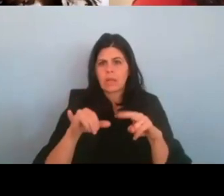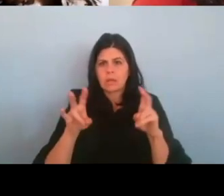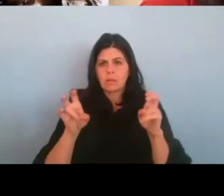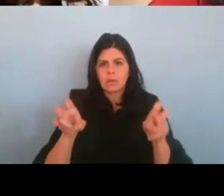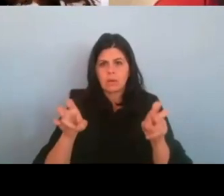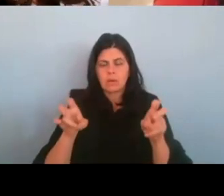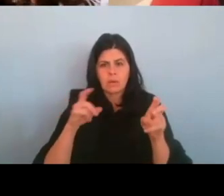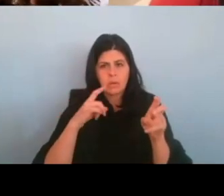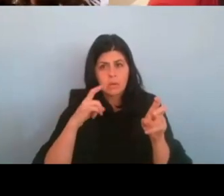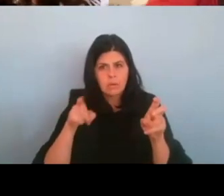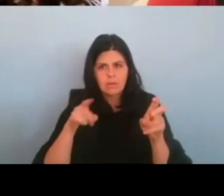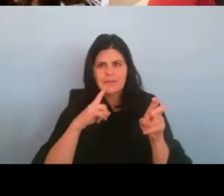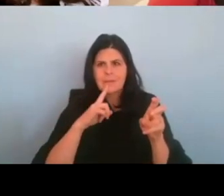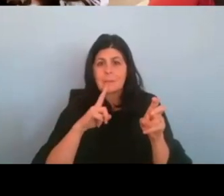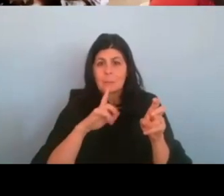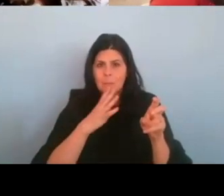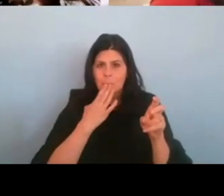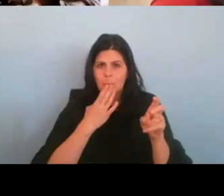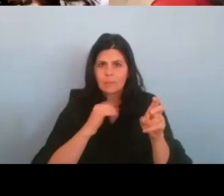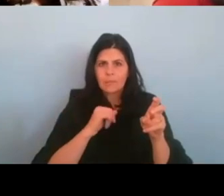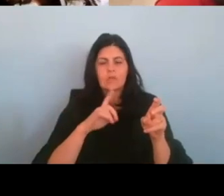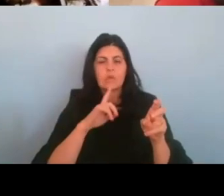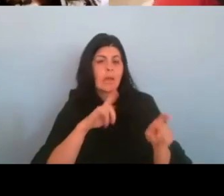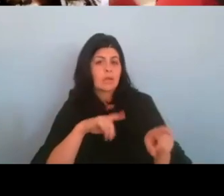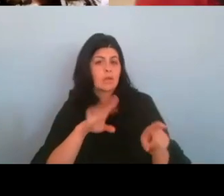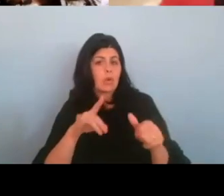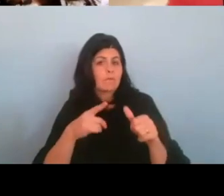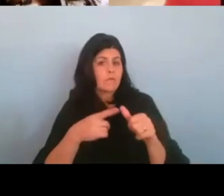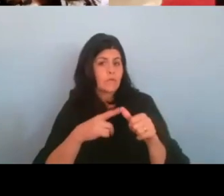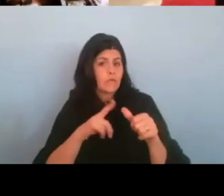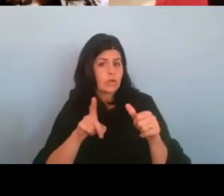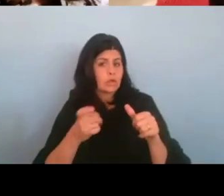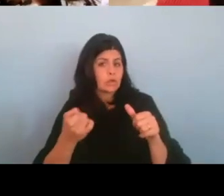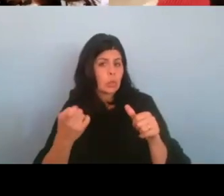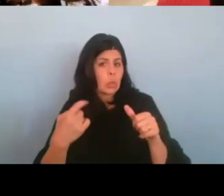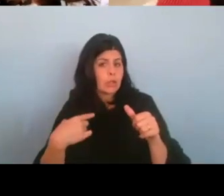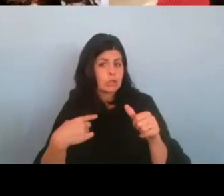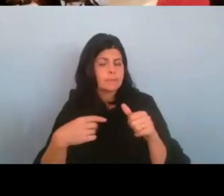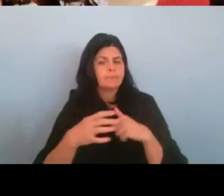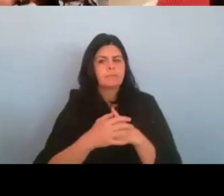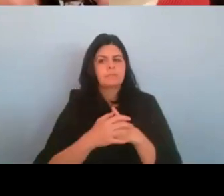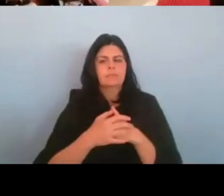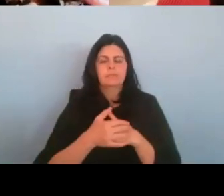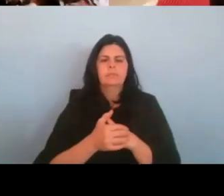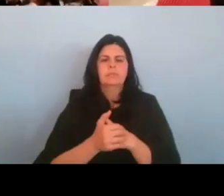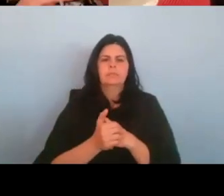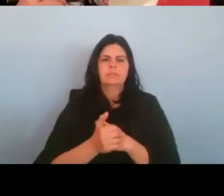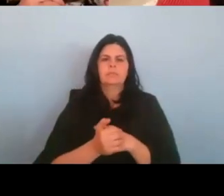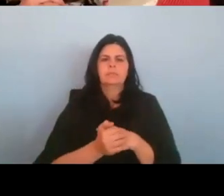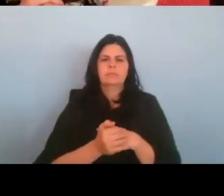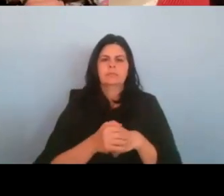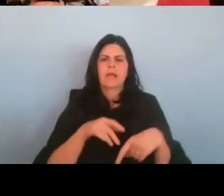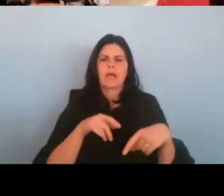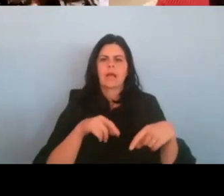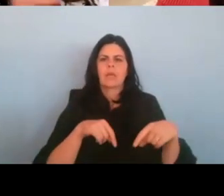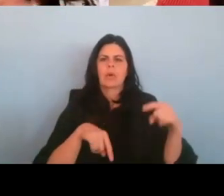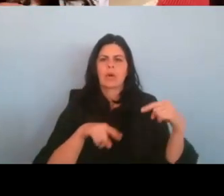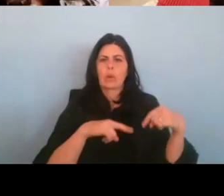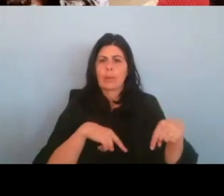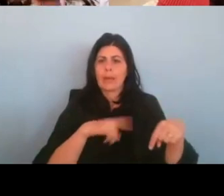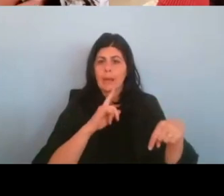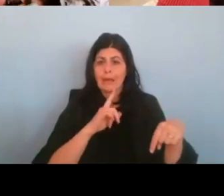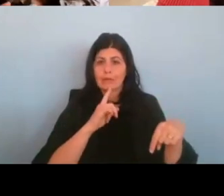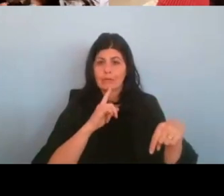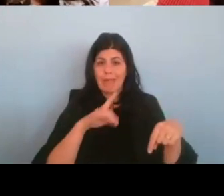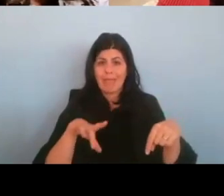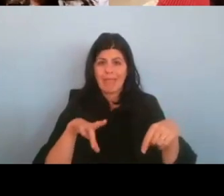You're, you're, whoops, I'll answer your first question. Um, uh, I want to go back to actually the casting